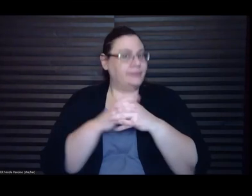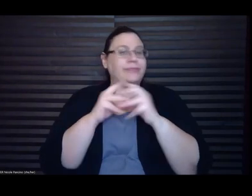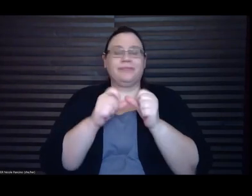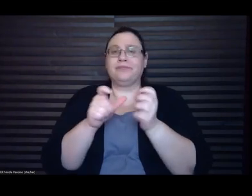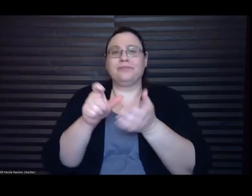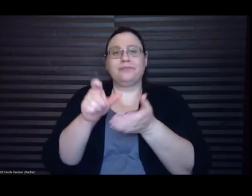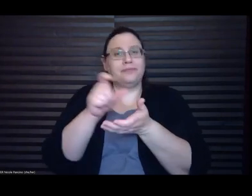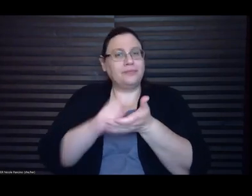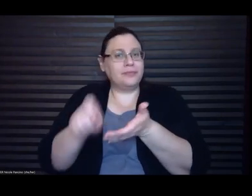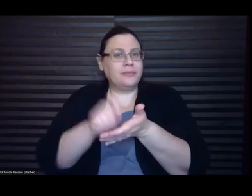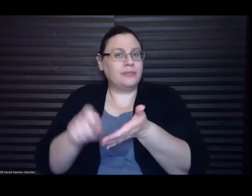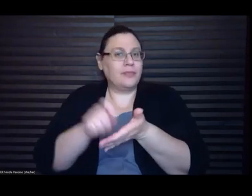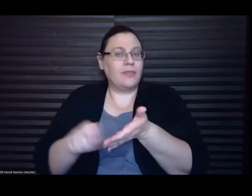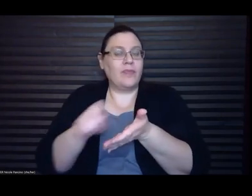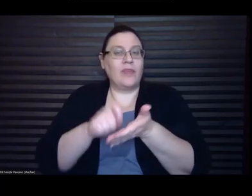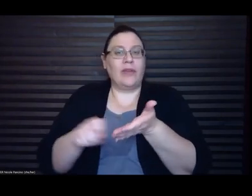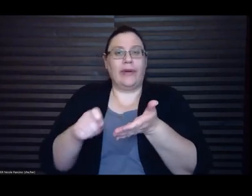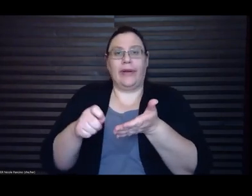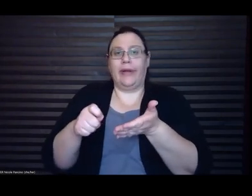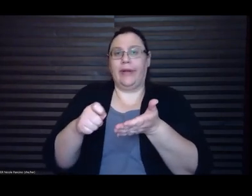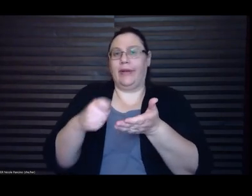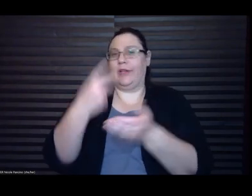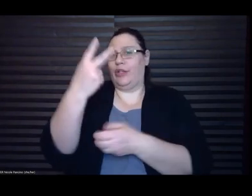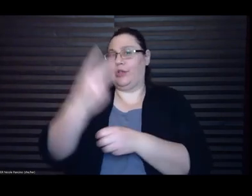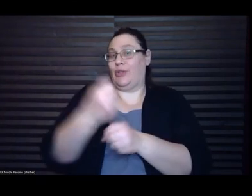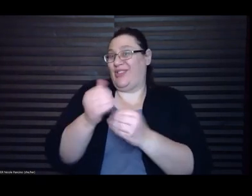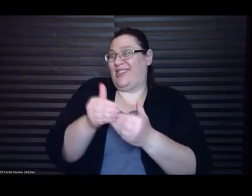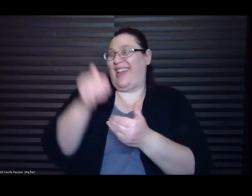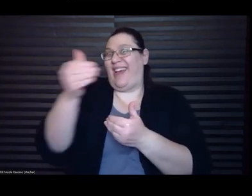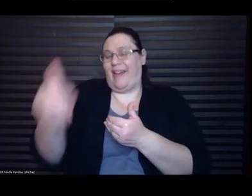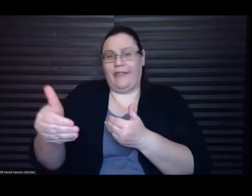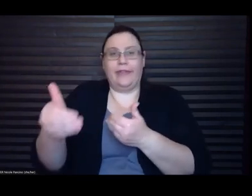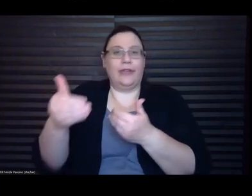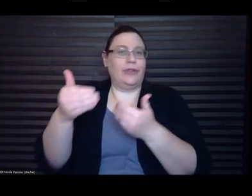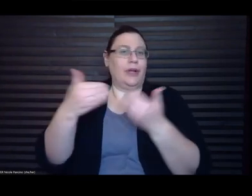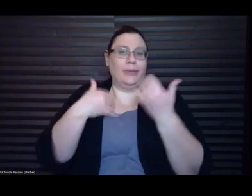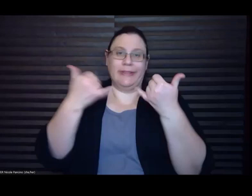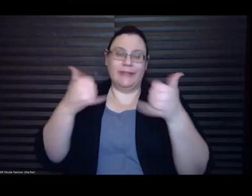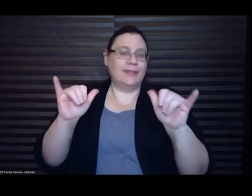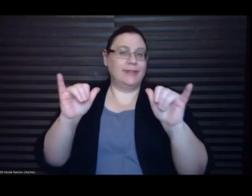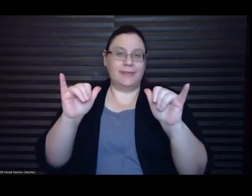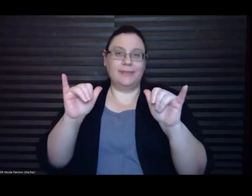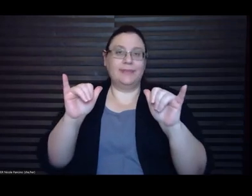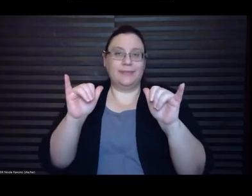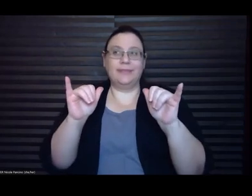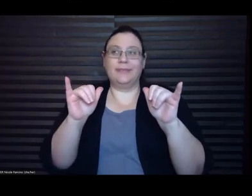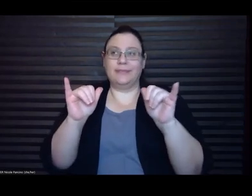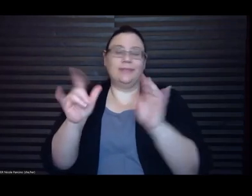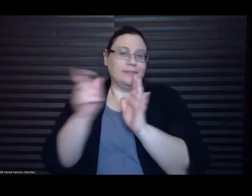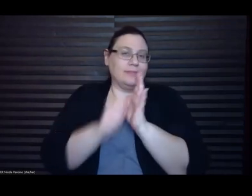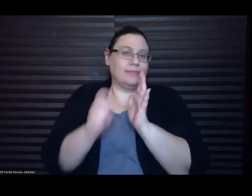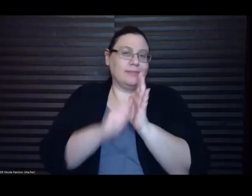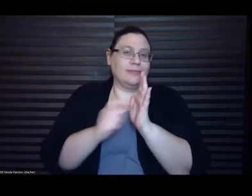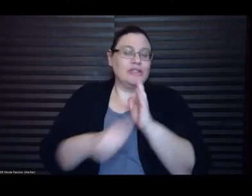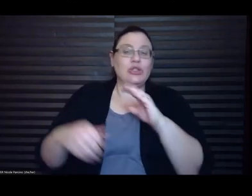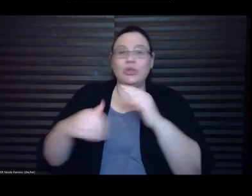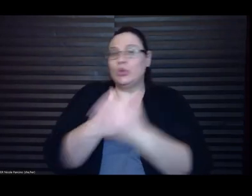You know, I was still writing new stories and doing tons and tons of revision